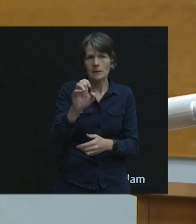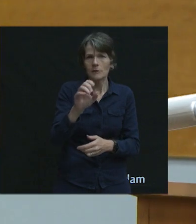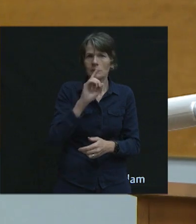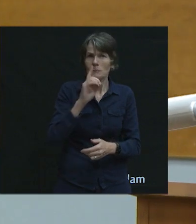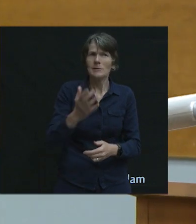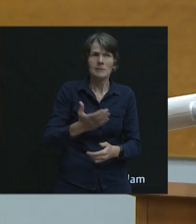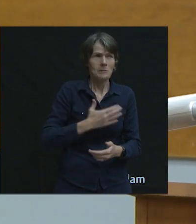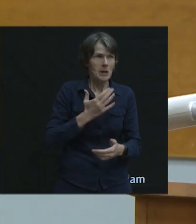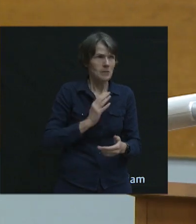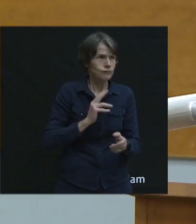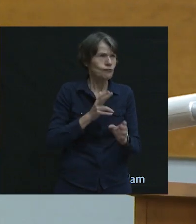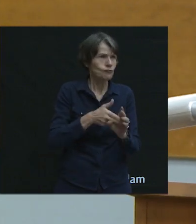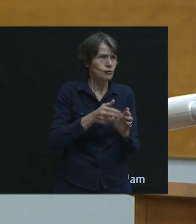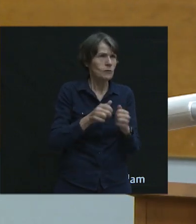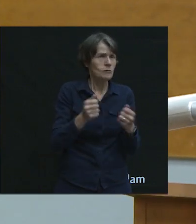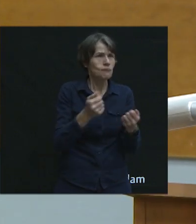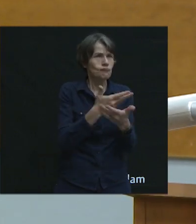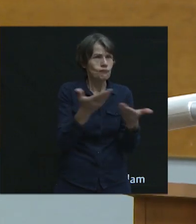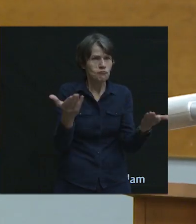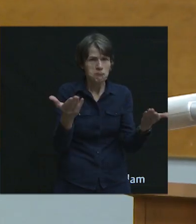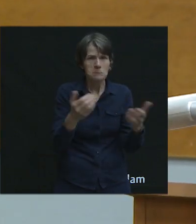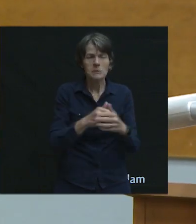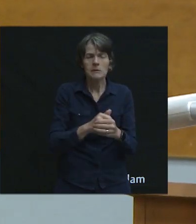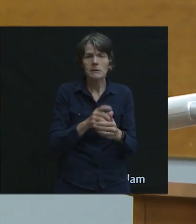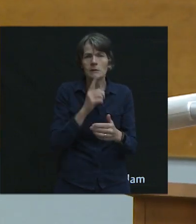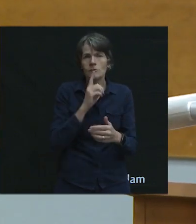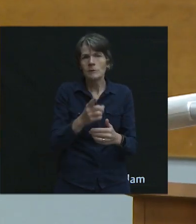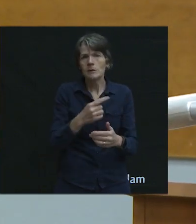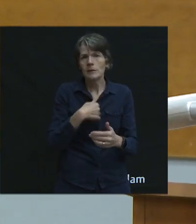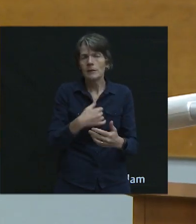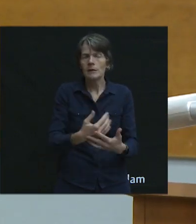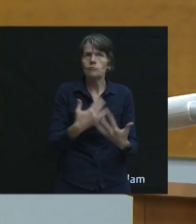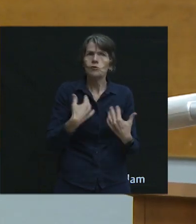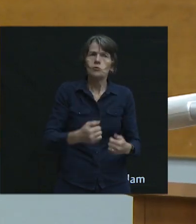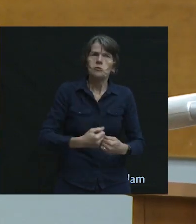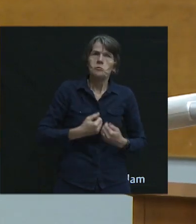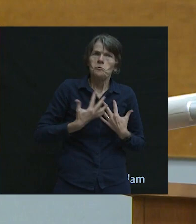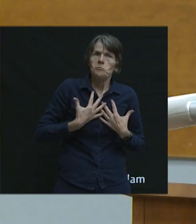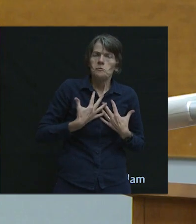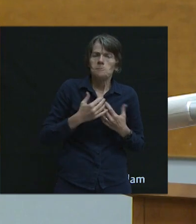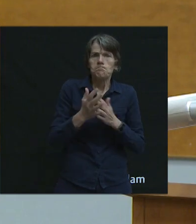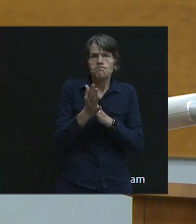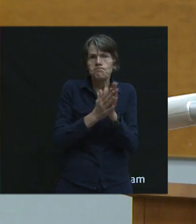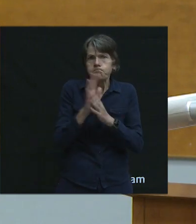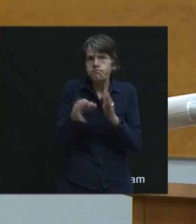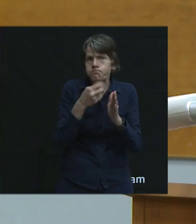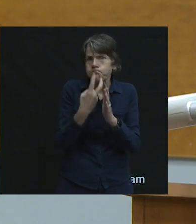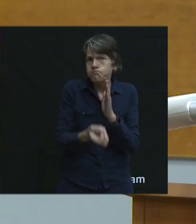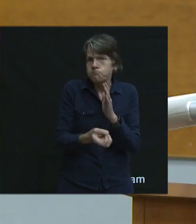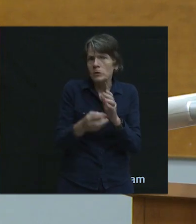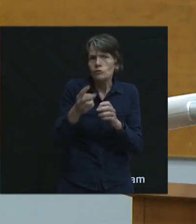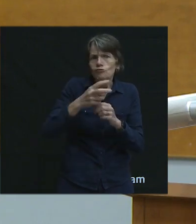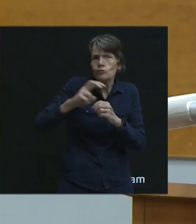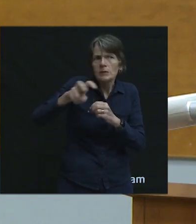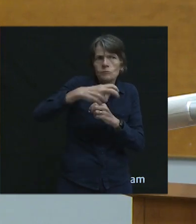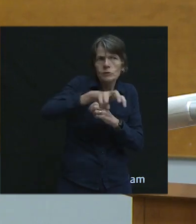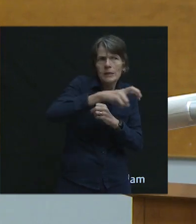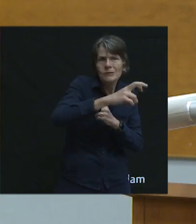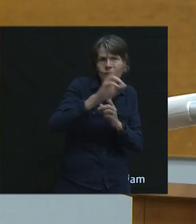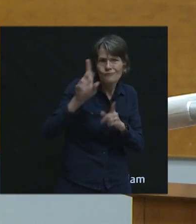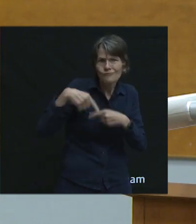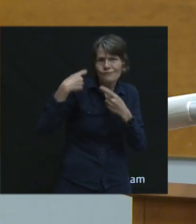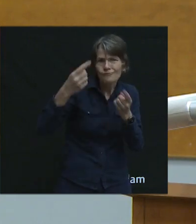to be here. I have a deep passion for transportation. It's kind of been what I've been doing all my career. And these